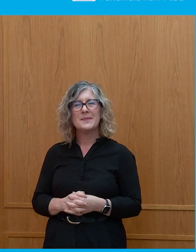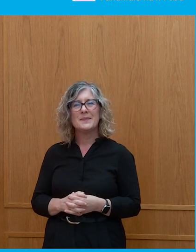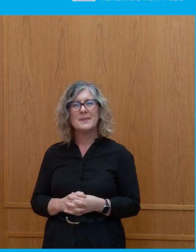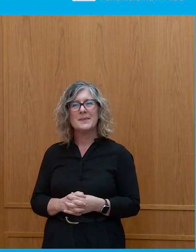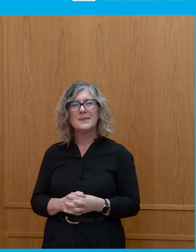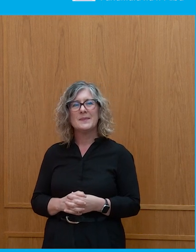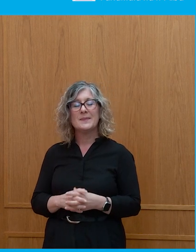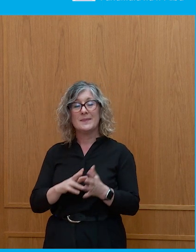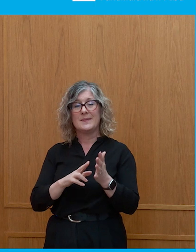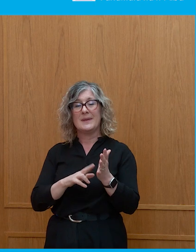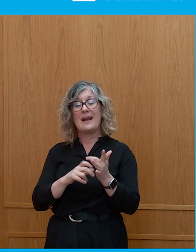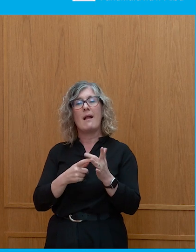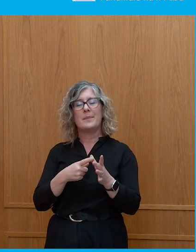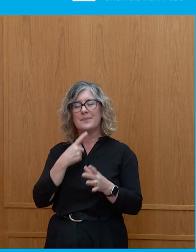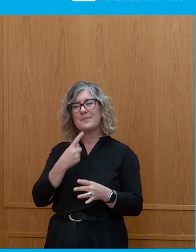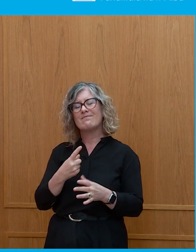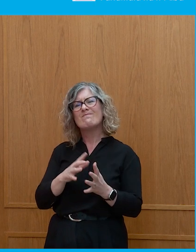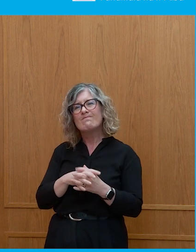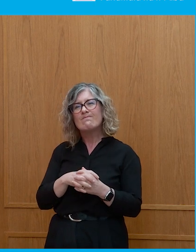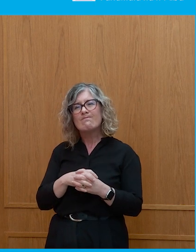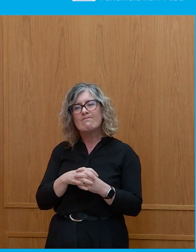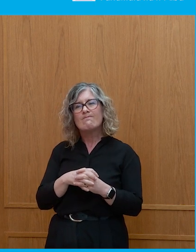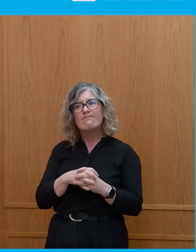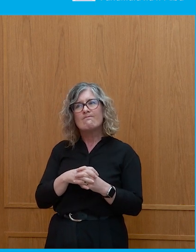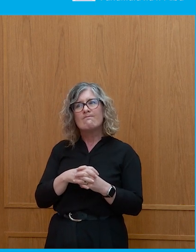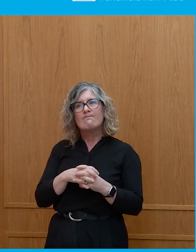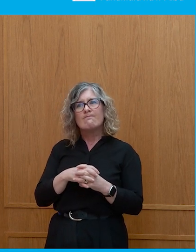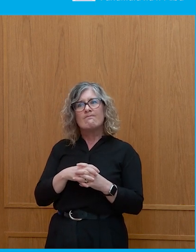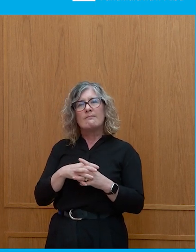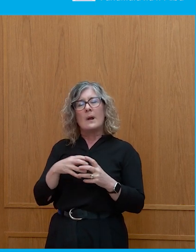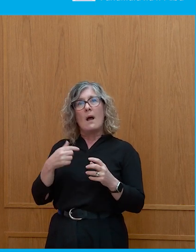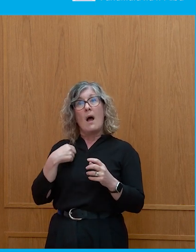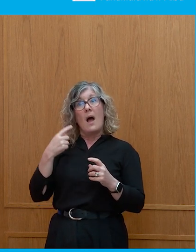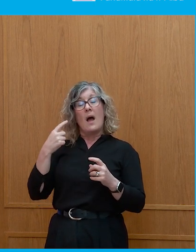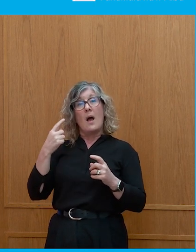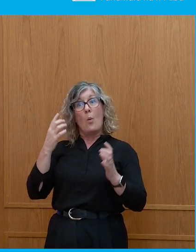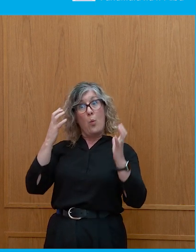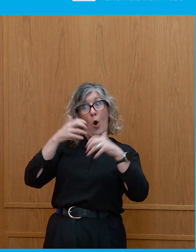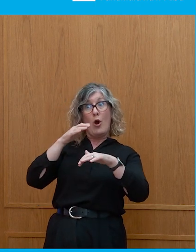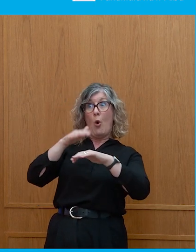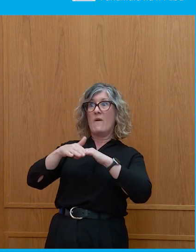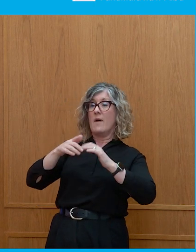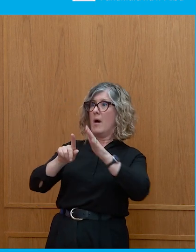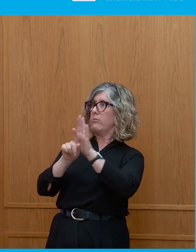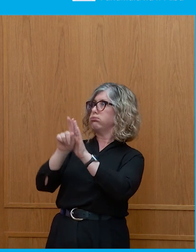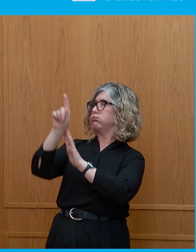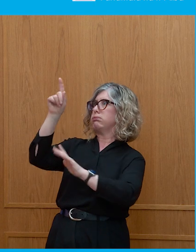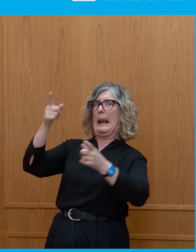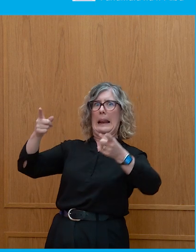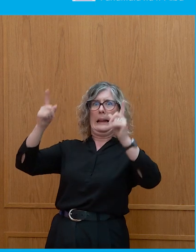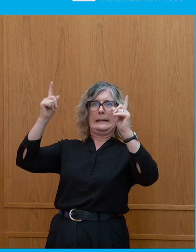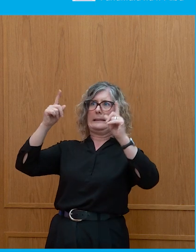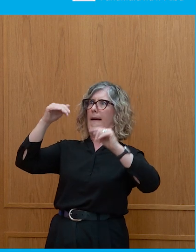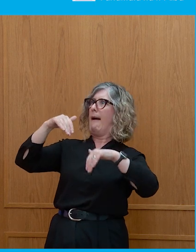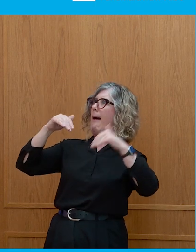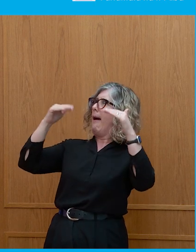I'm less worried about the role of leaders and having such a high profile, and